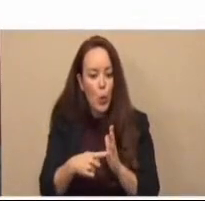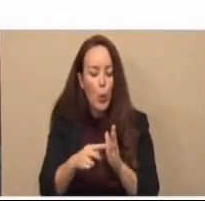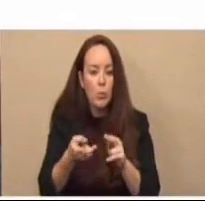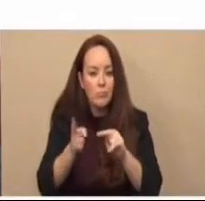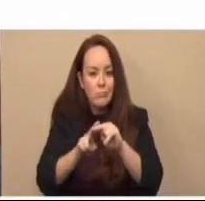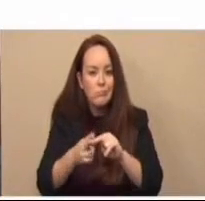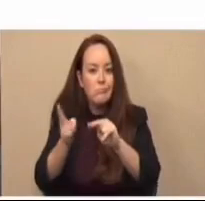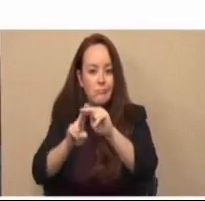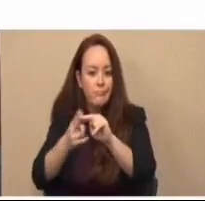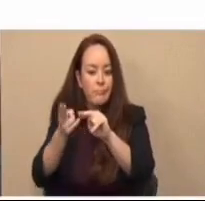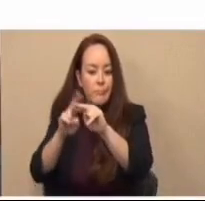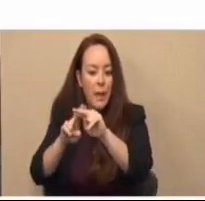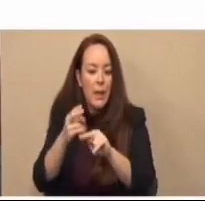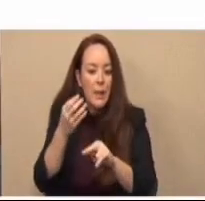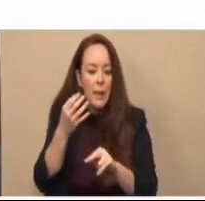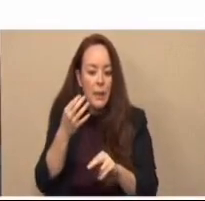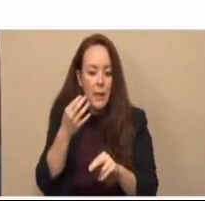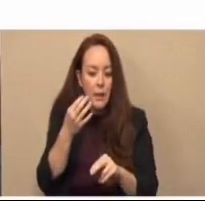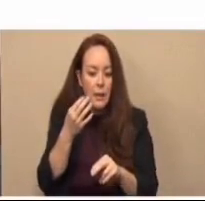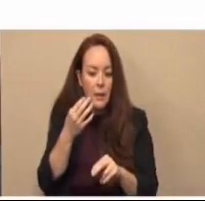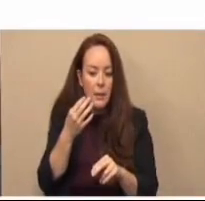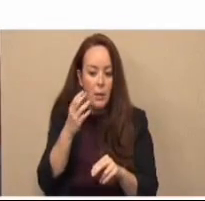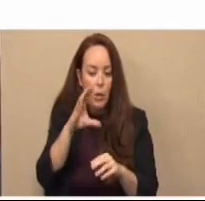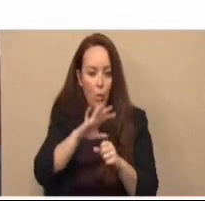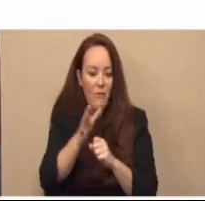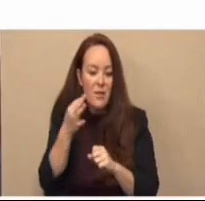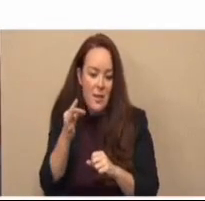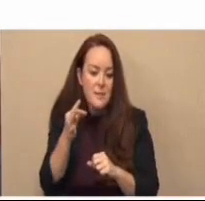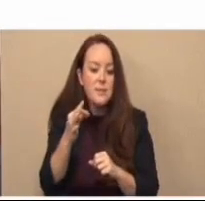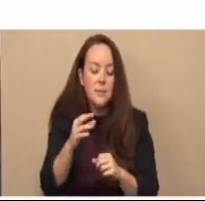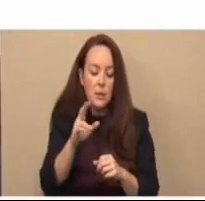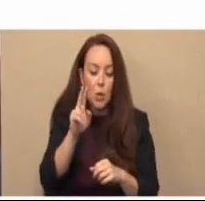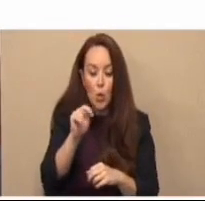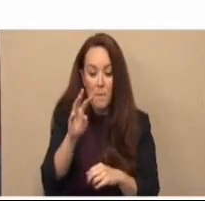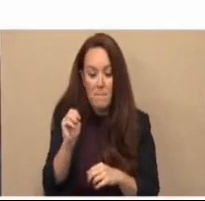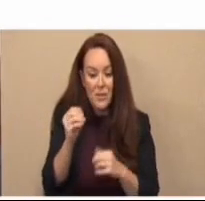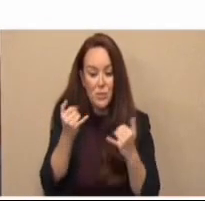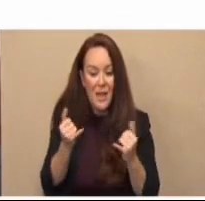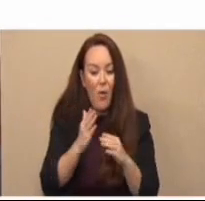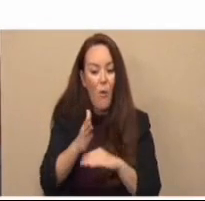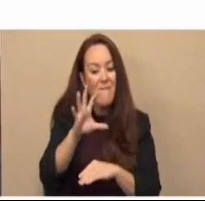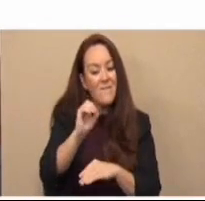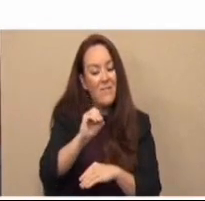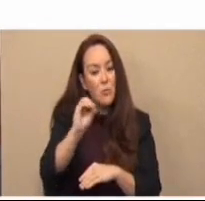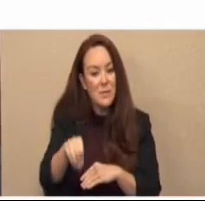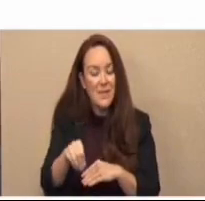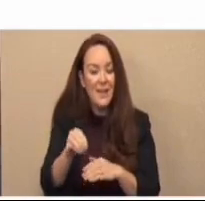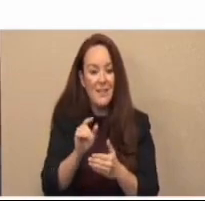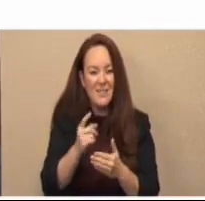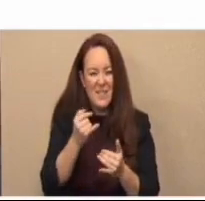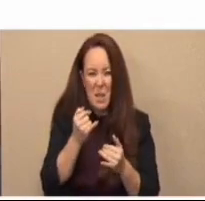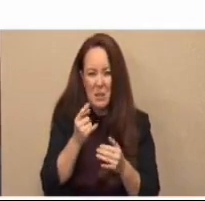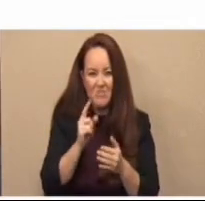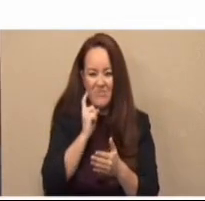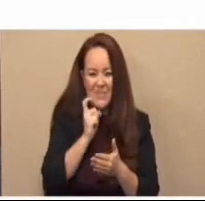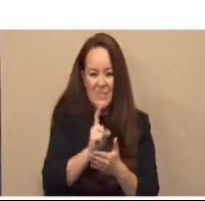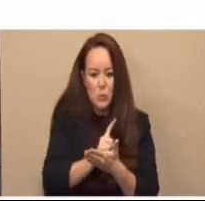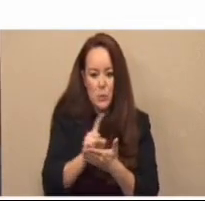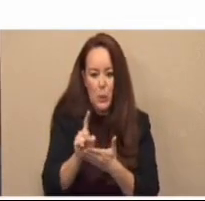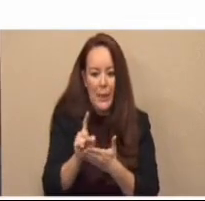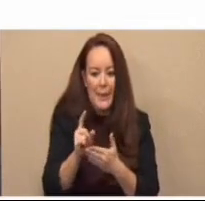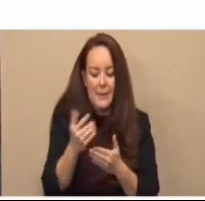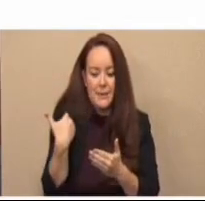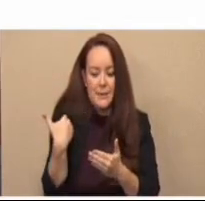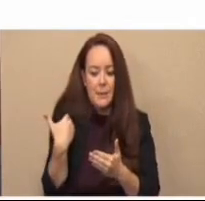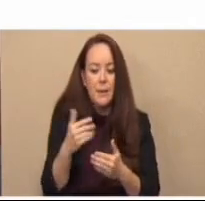COVID-19 cases. New Mexico is over 50% in the past week. Just four states